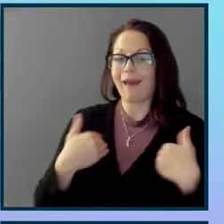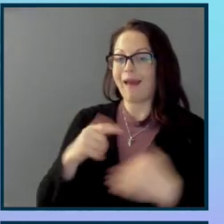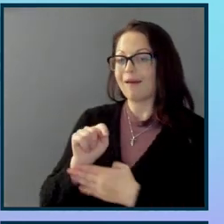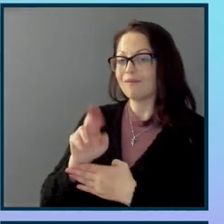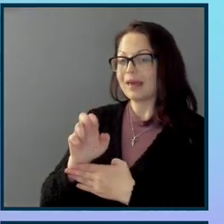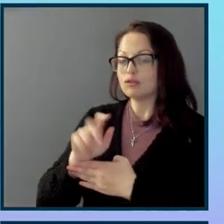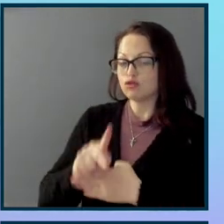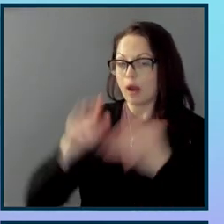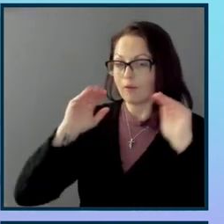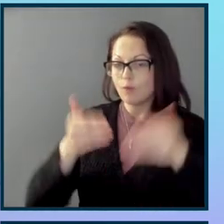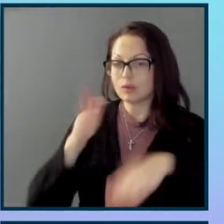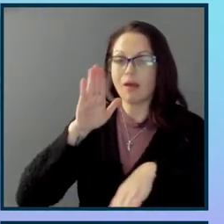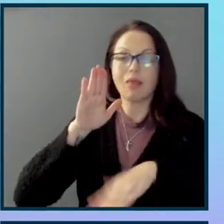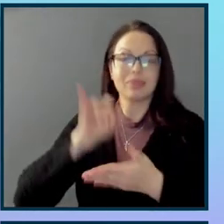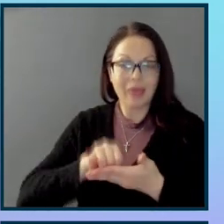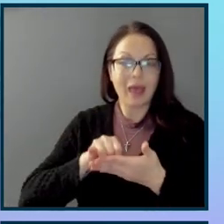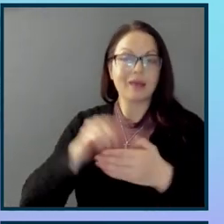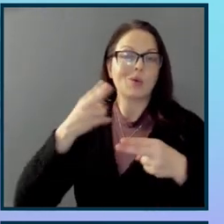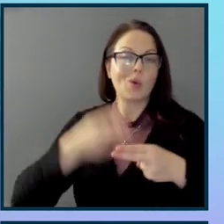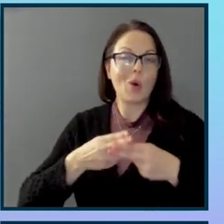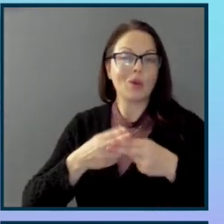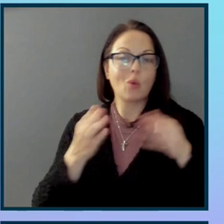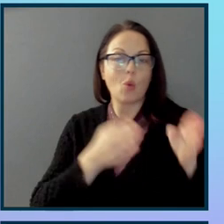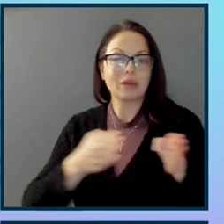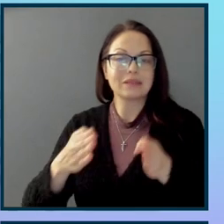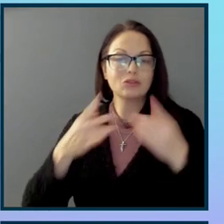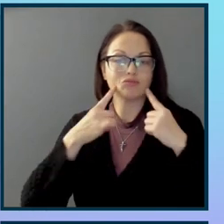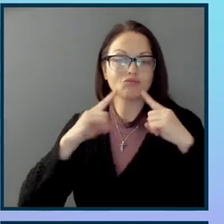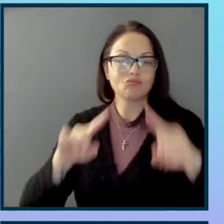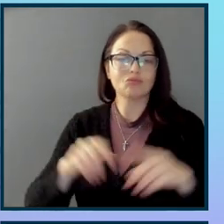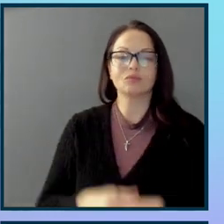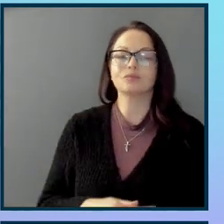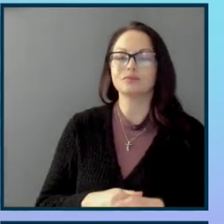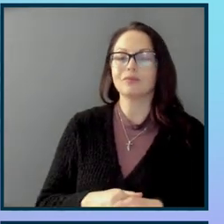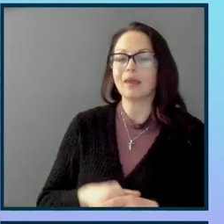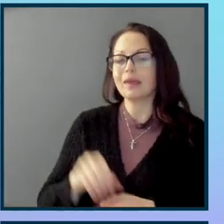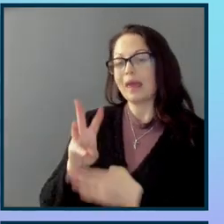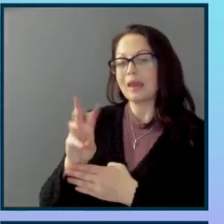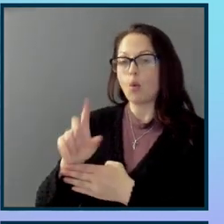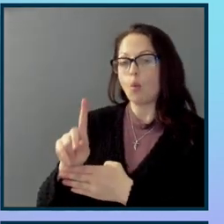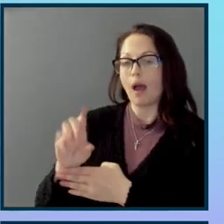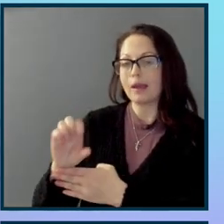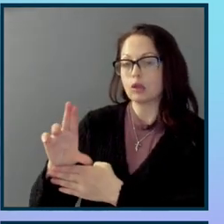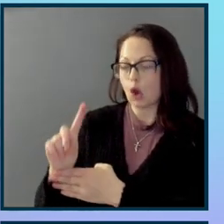organizational success. And then we have a wild card really focusing on, well, everything else.